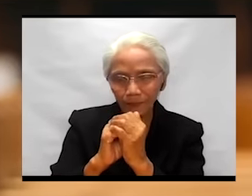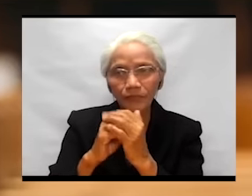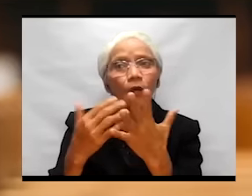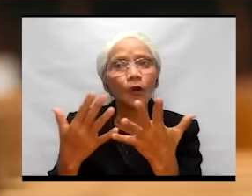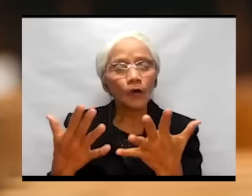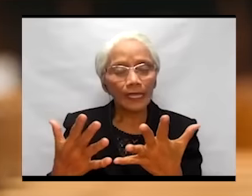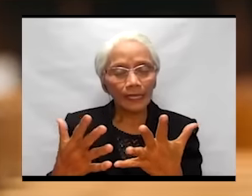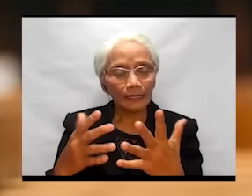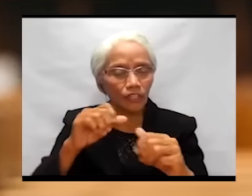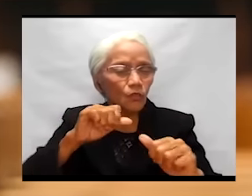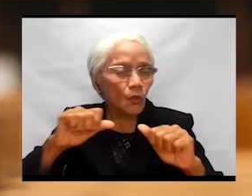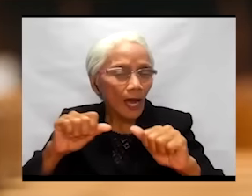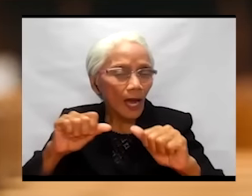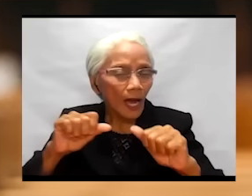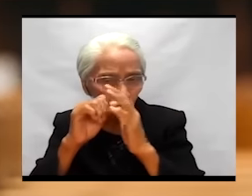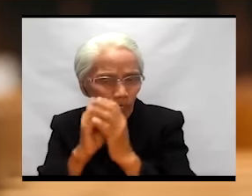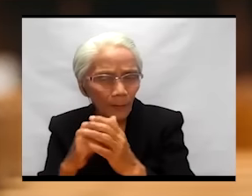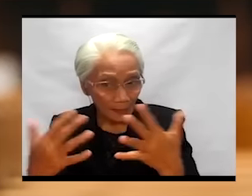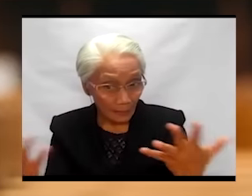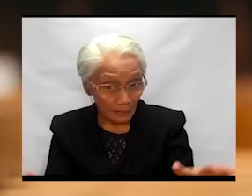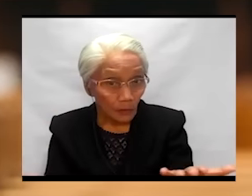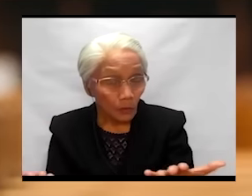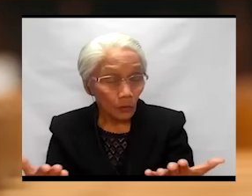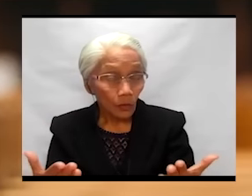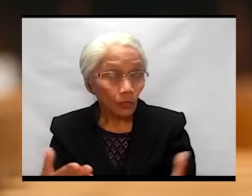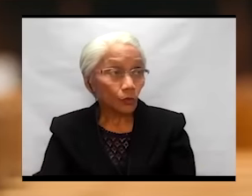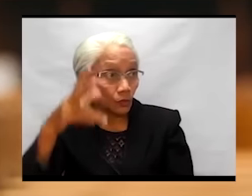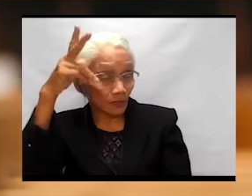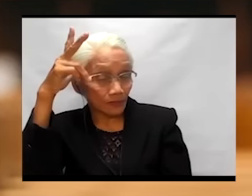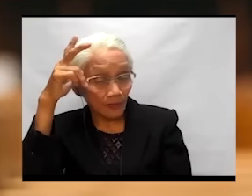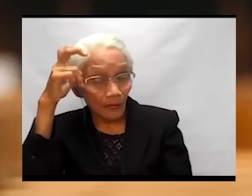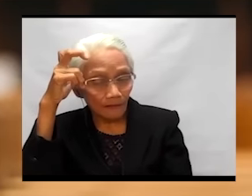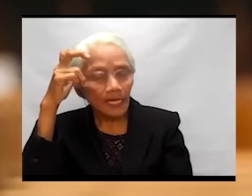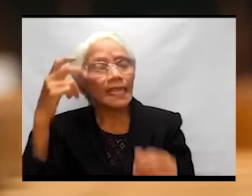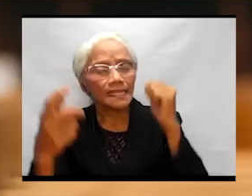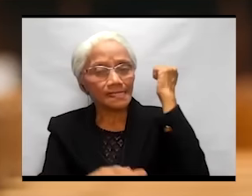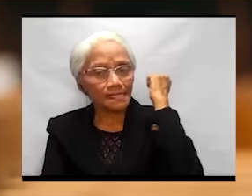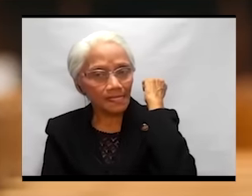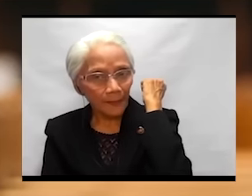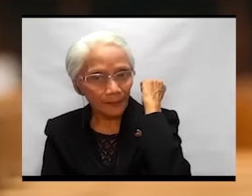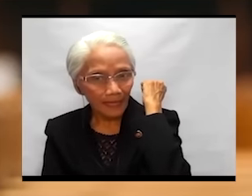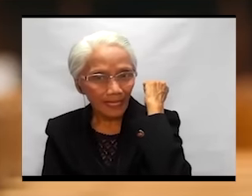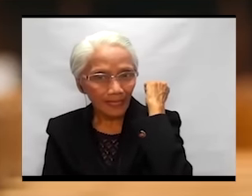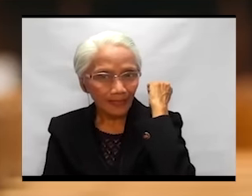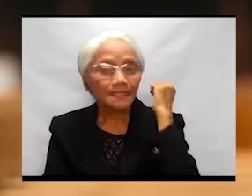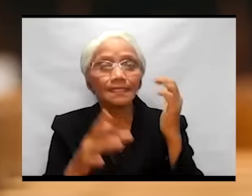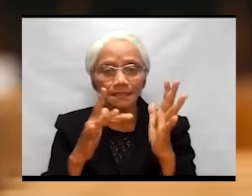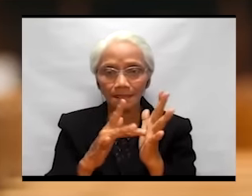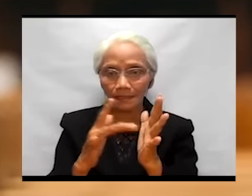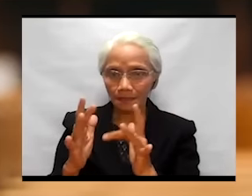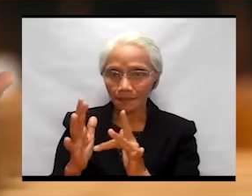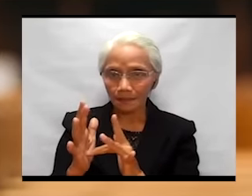the act of worship. And here, the devil is tempting Jesus.